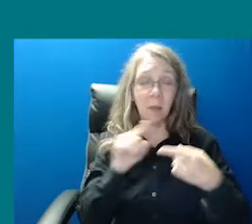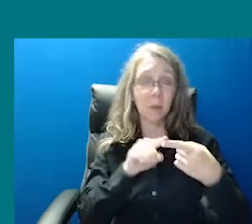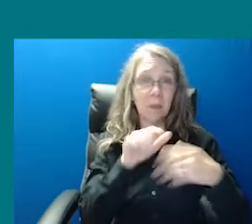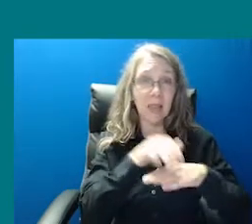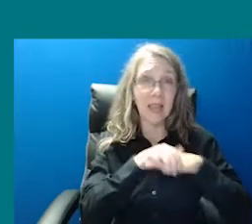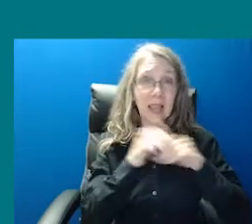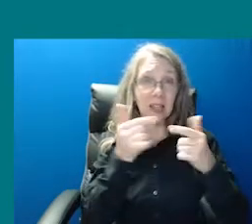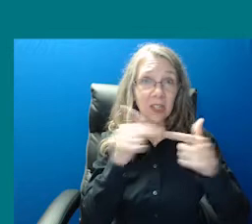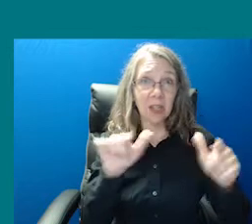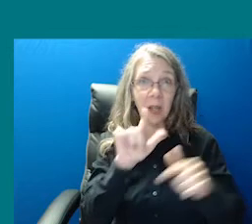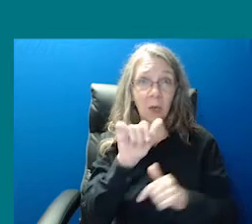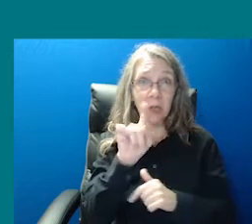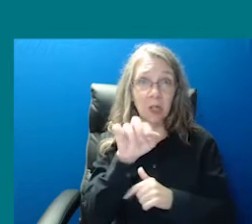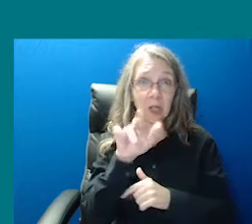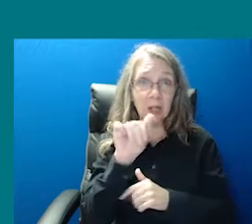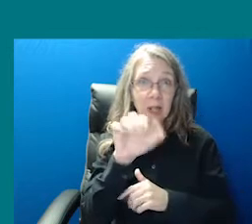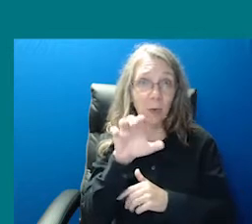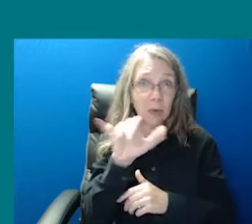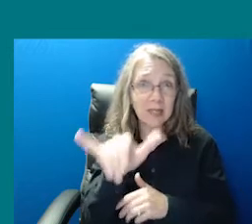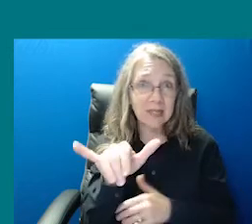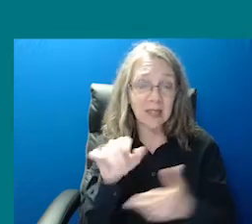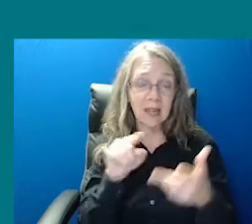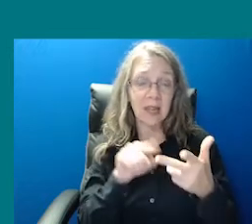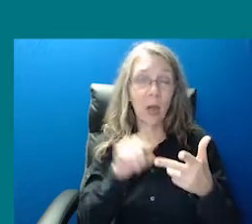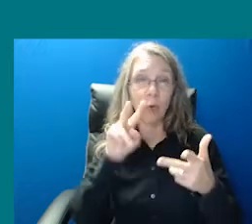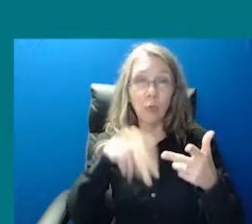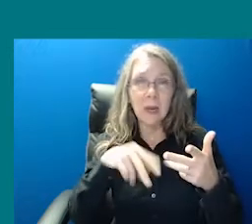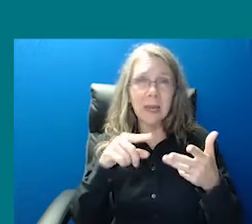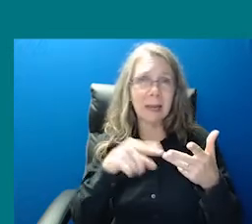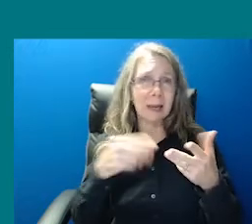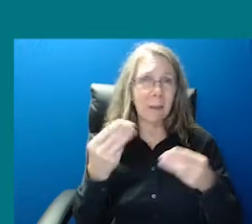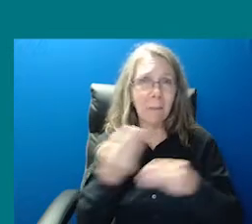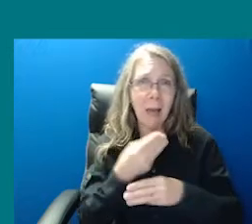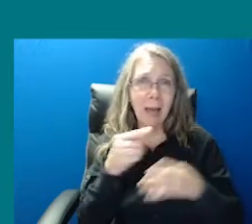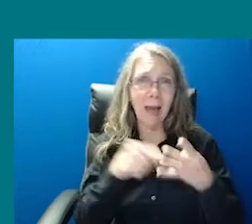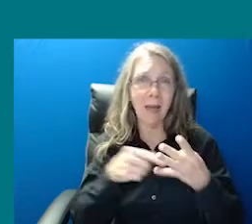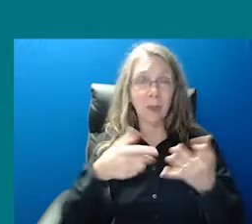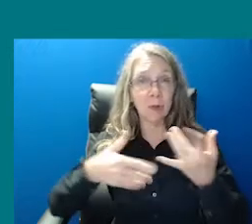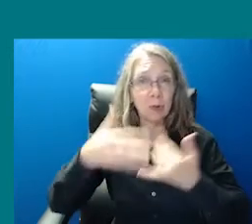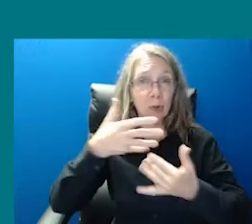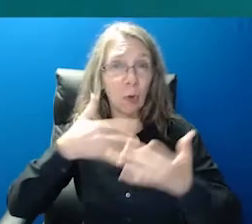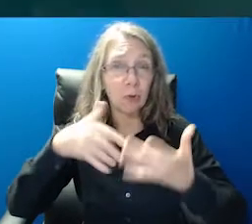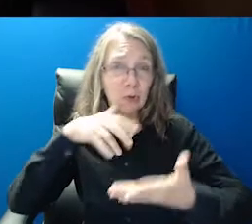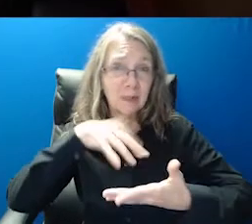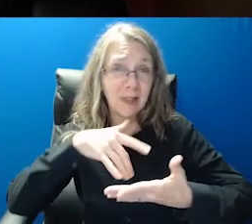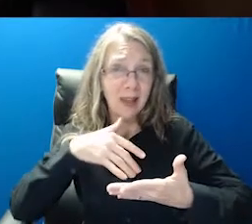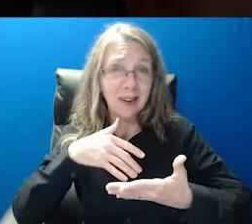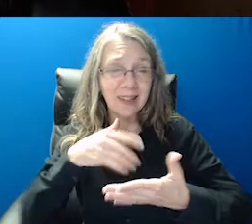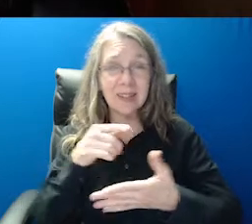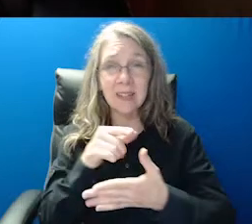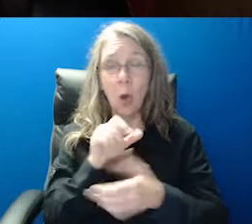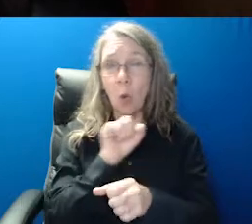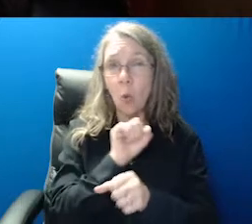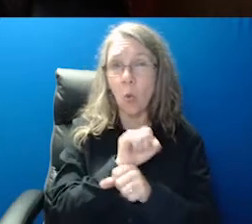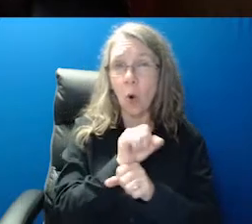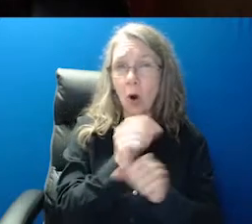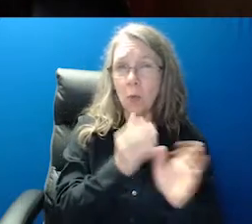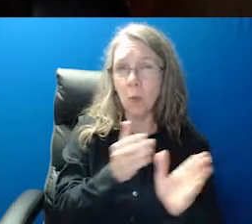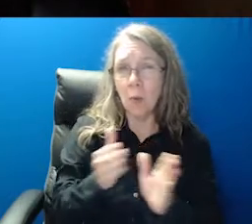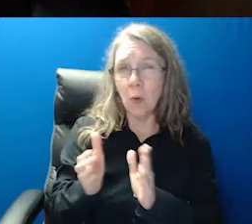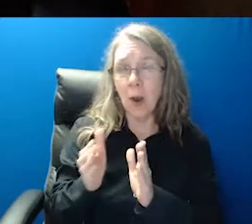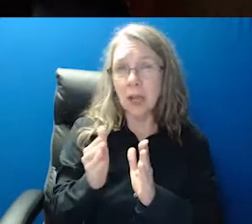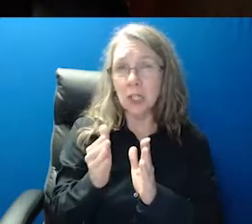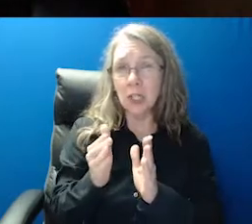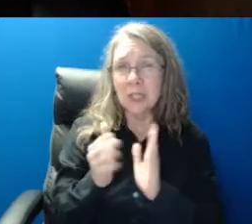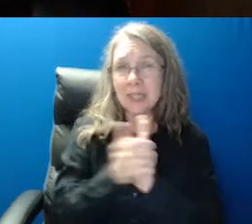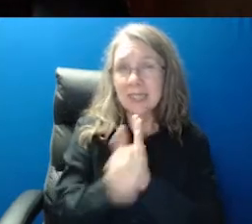language literacy, reading math and social studies lessons, work readiness skills such as interviewing and